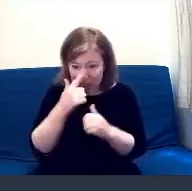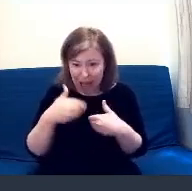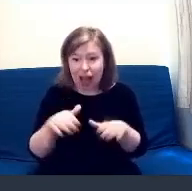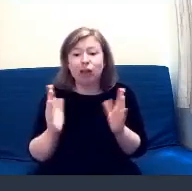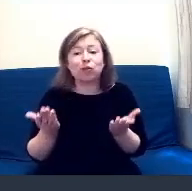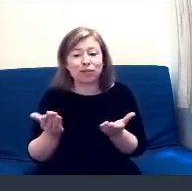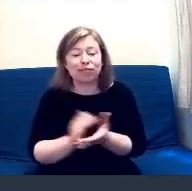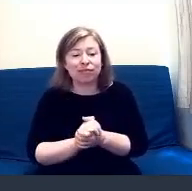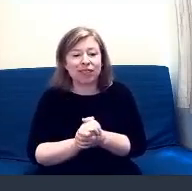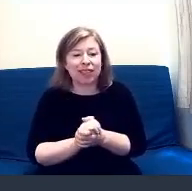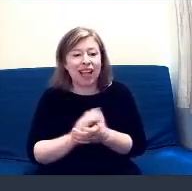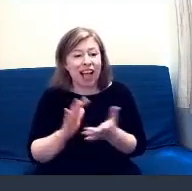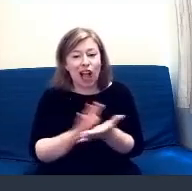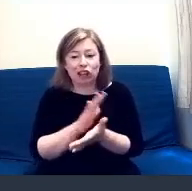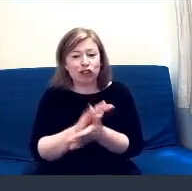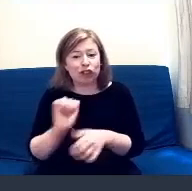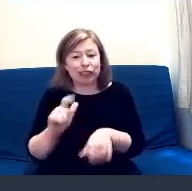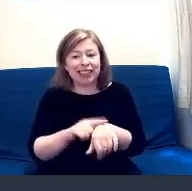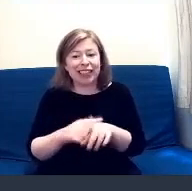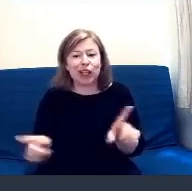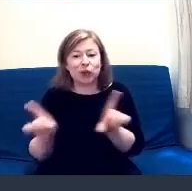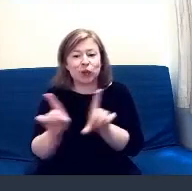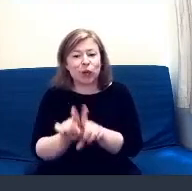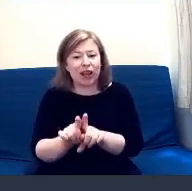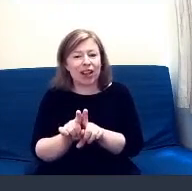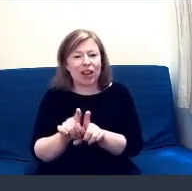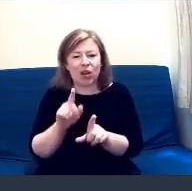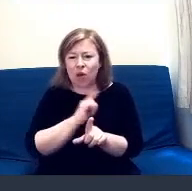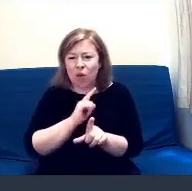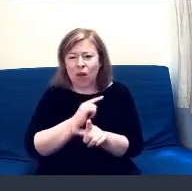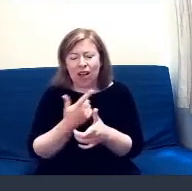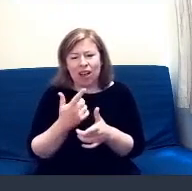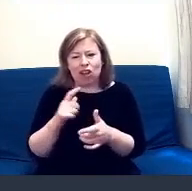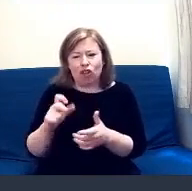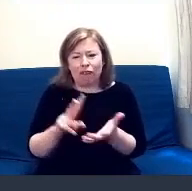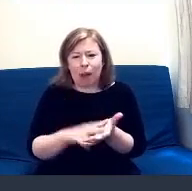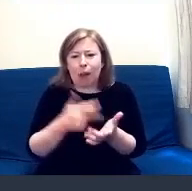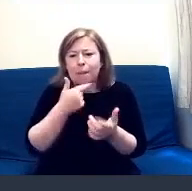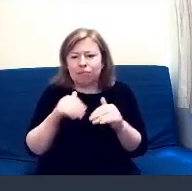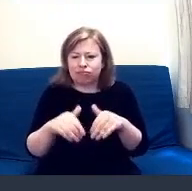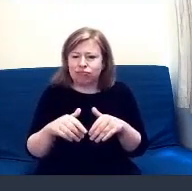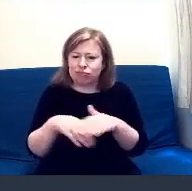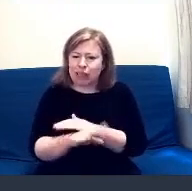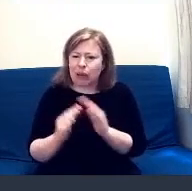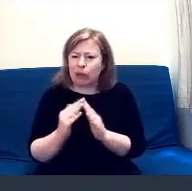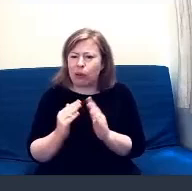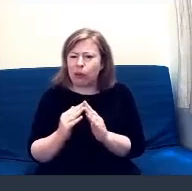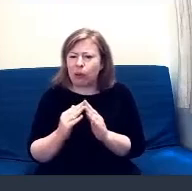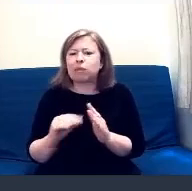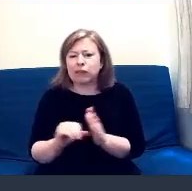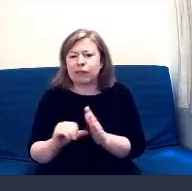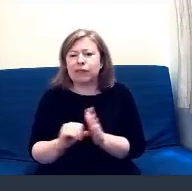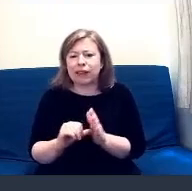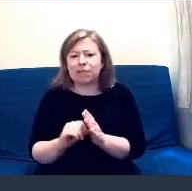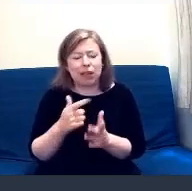their time together. Because of the COVID they've been inside, and I know it's been hard for everybody, for us as well, but it would be a good